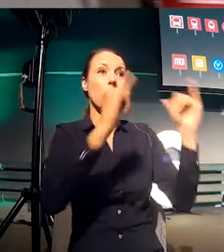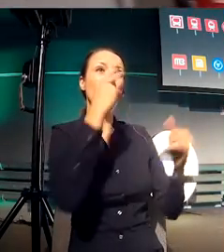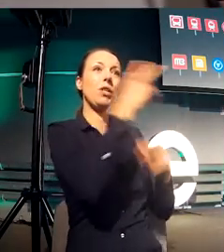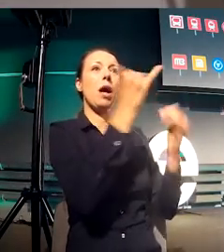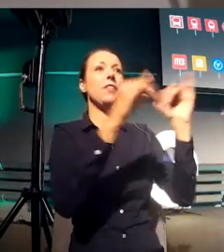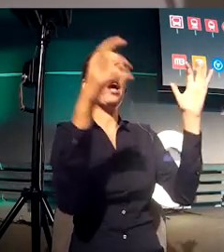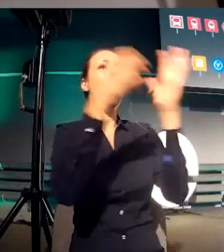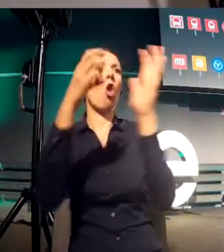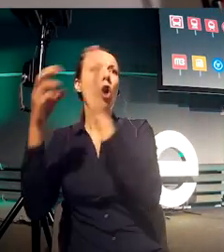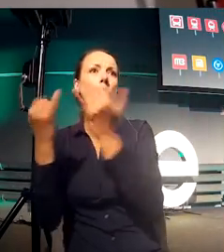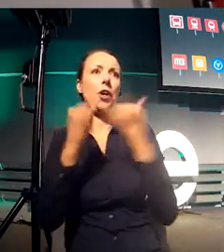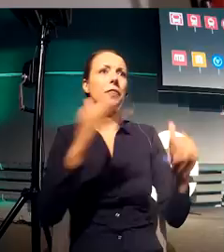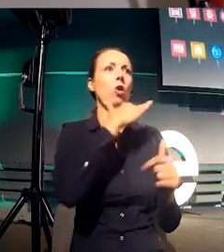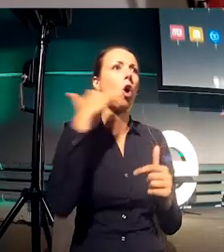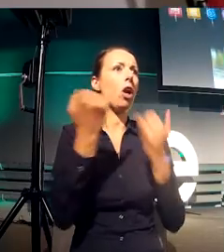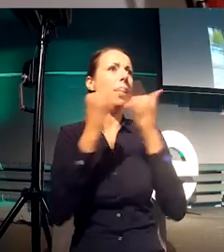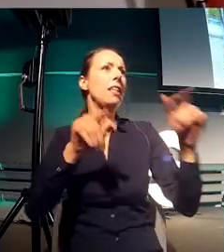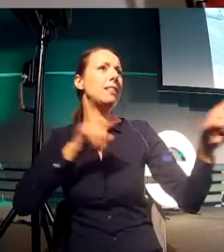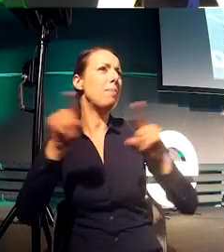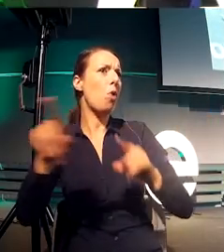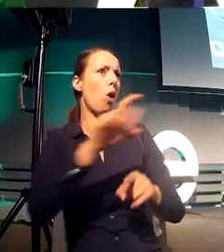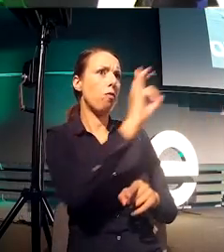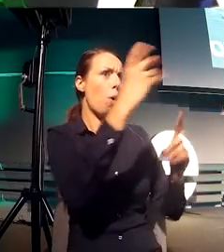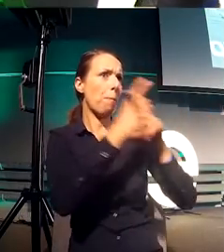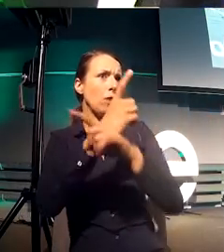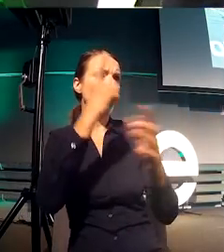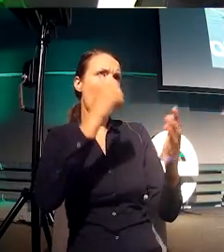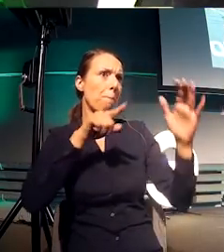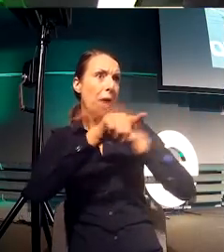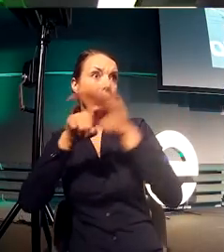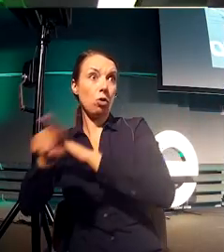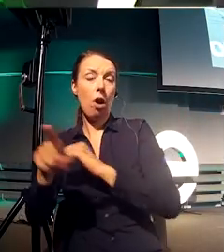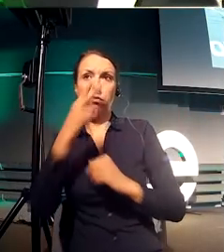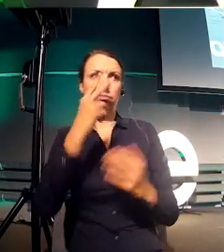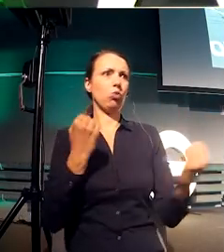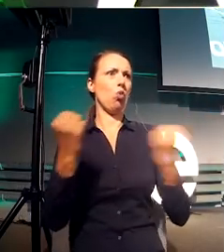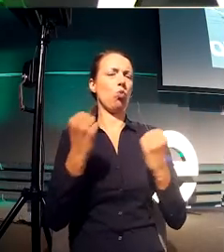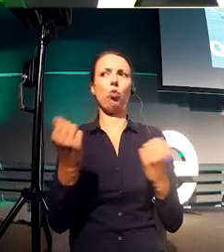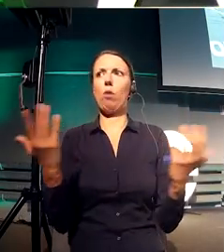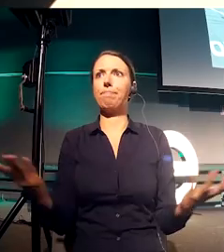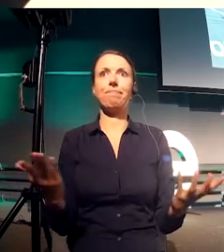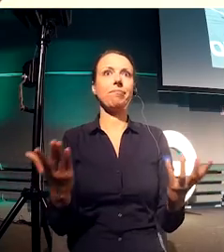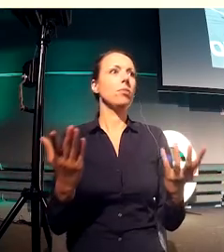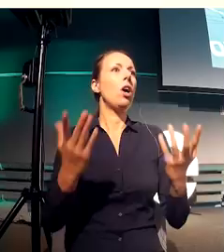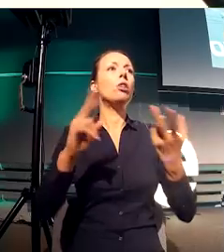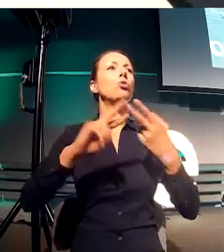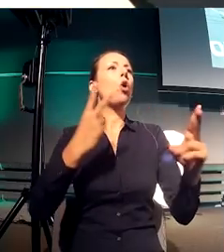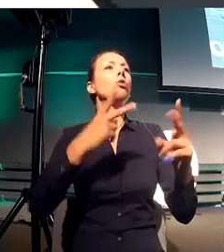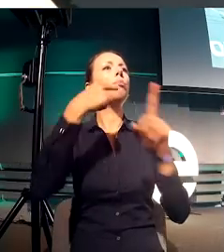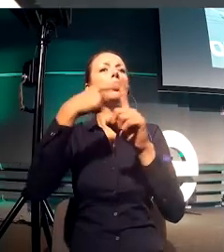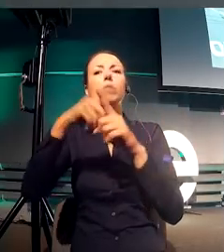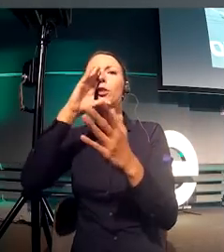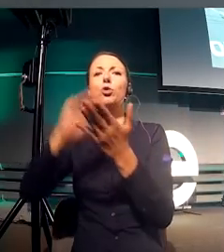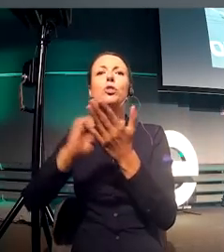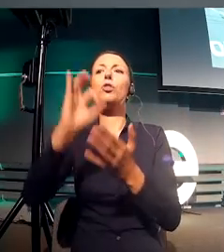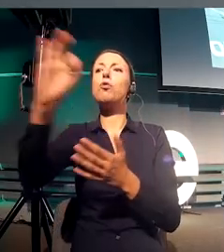know what image is going to come into my UI. Other than knowing your UI, you need to be present as you're showing in the